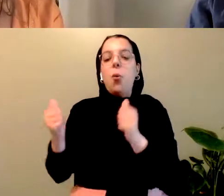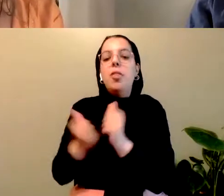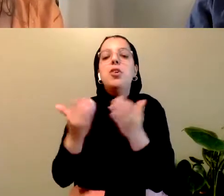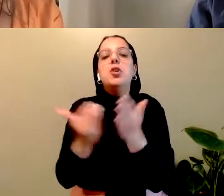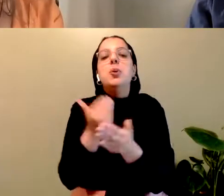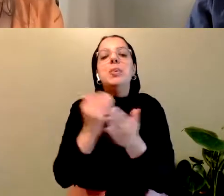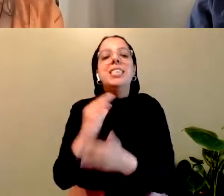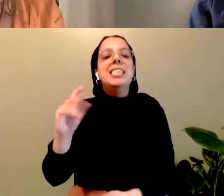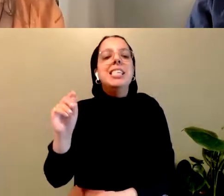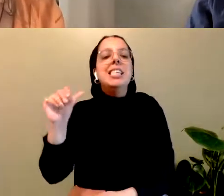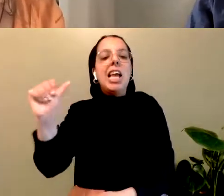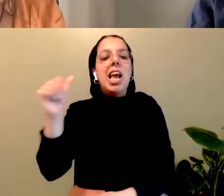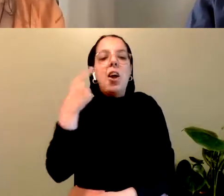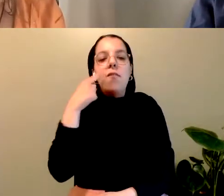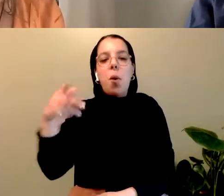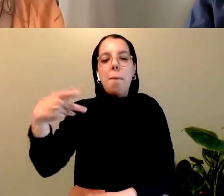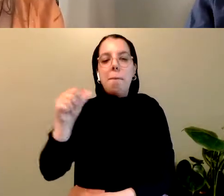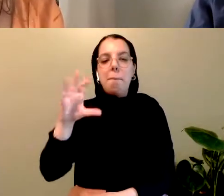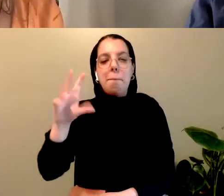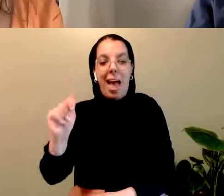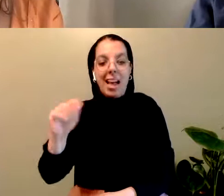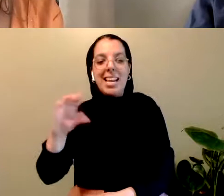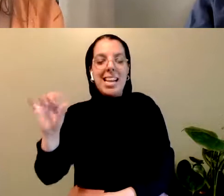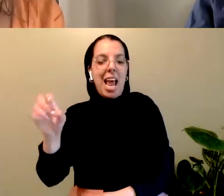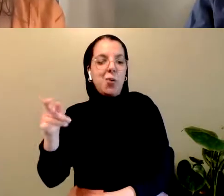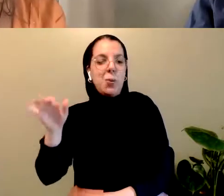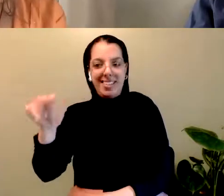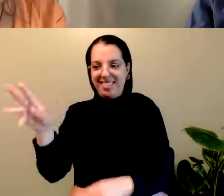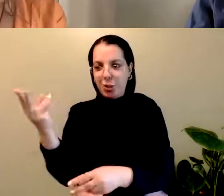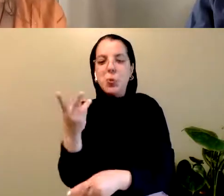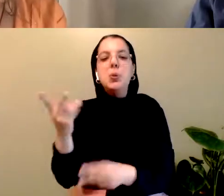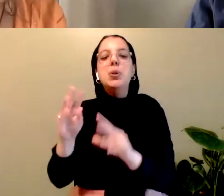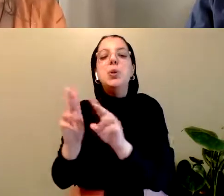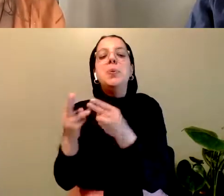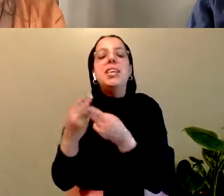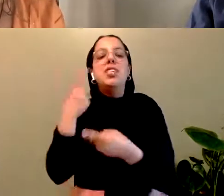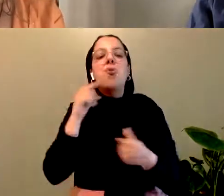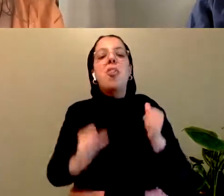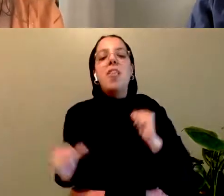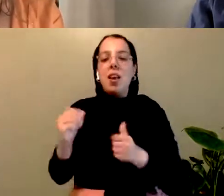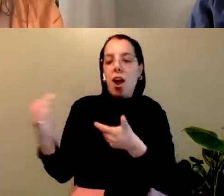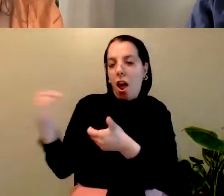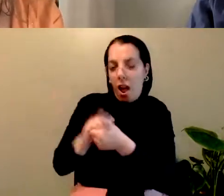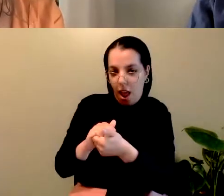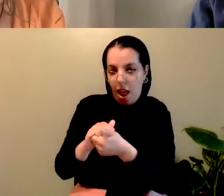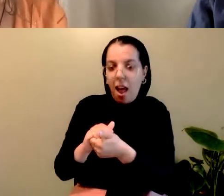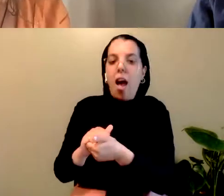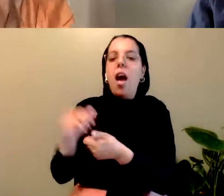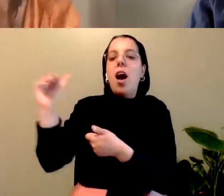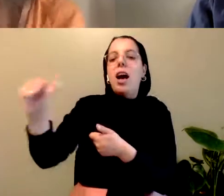equity for this new agreement. Our involvement has led directly to the creation of two new clauses within the CTA.